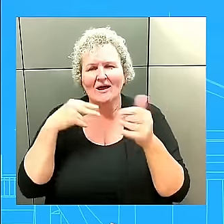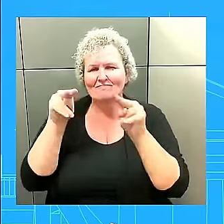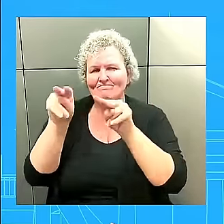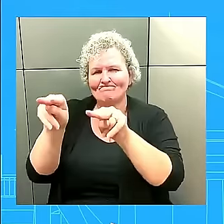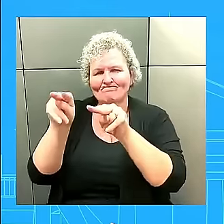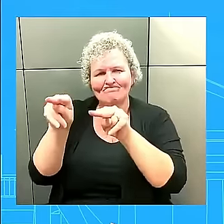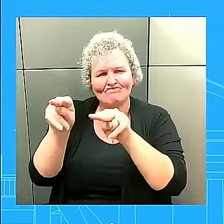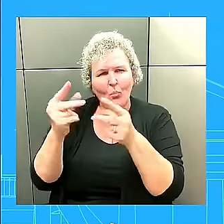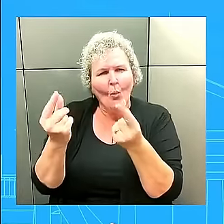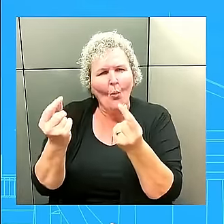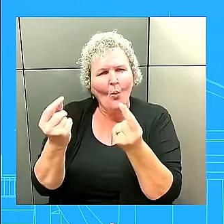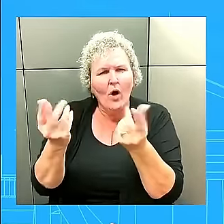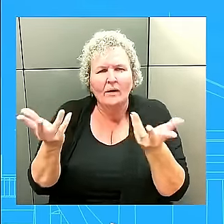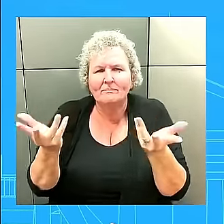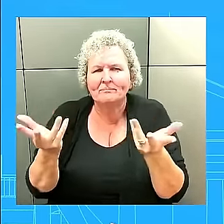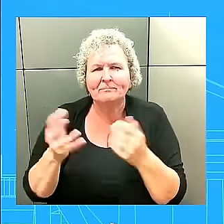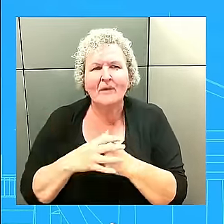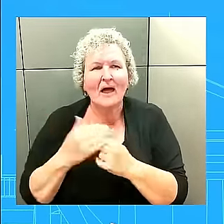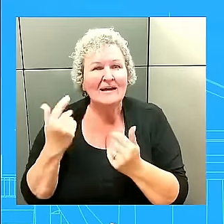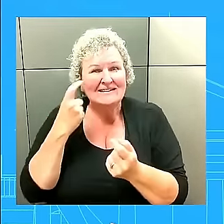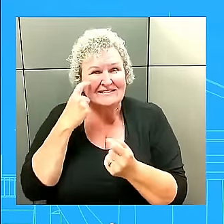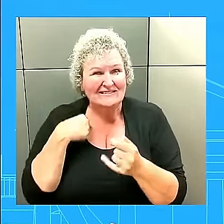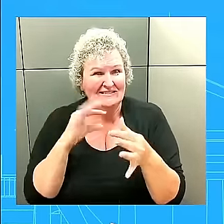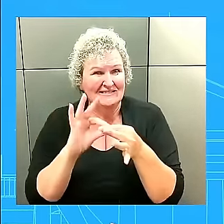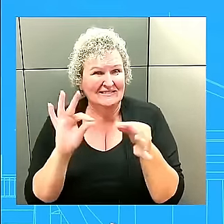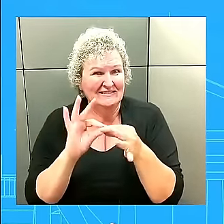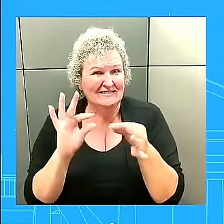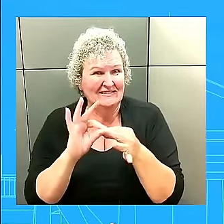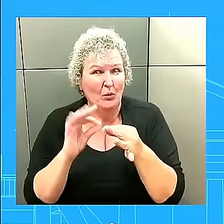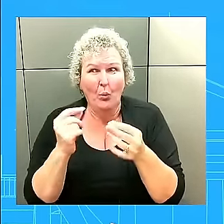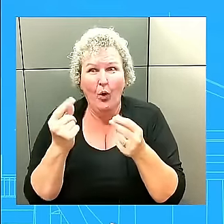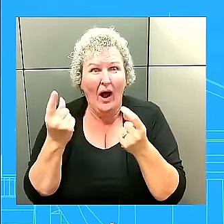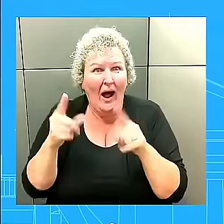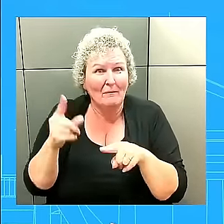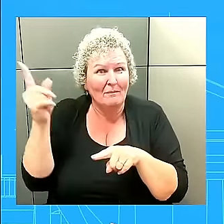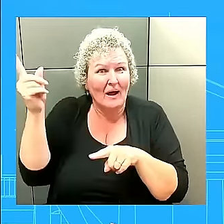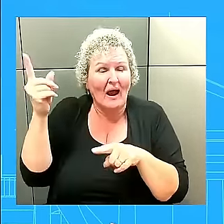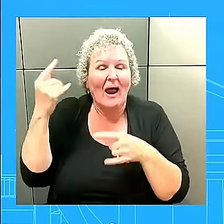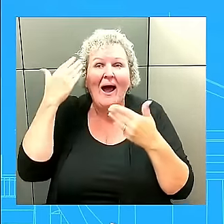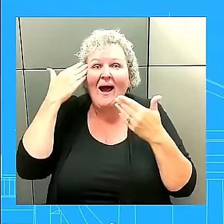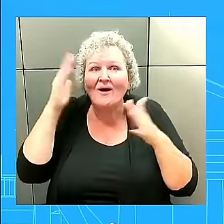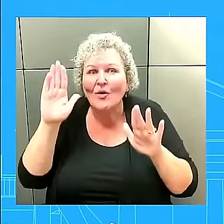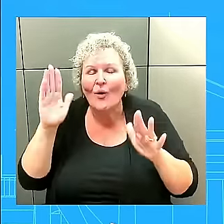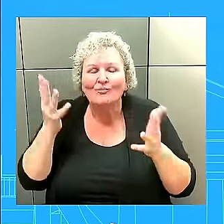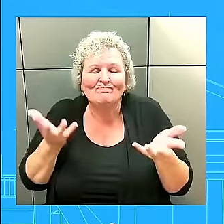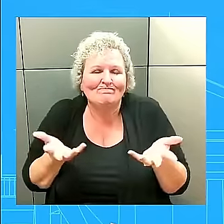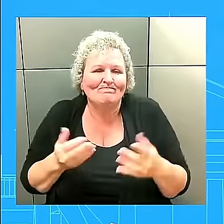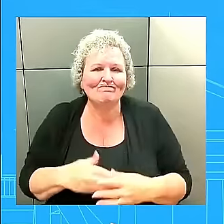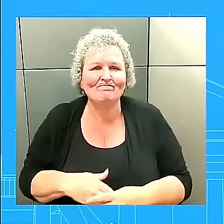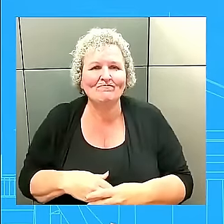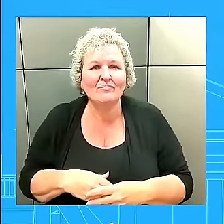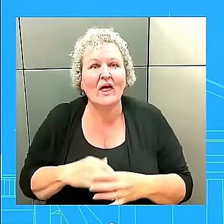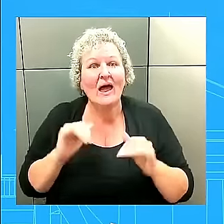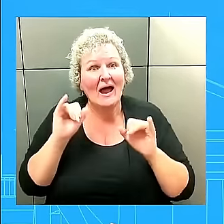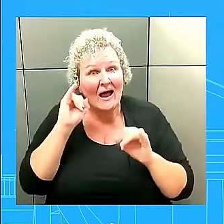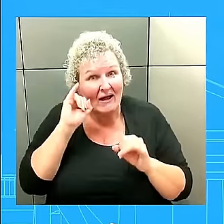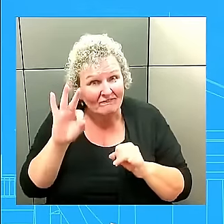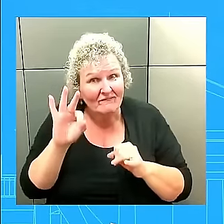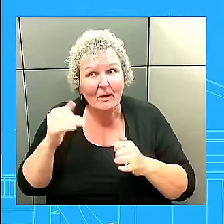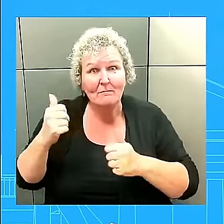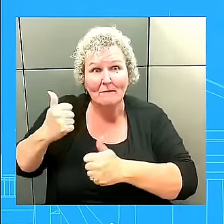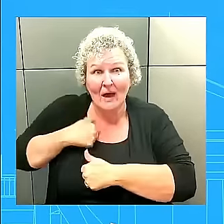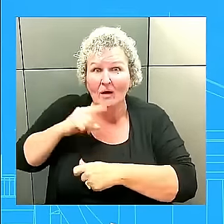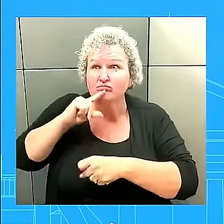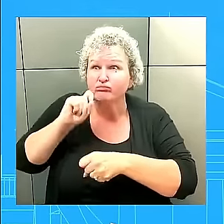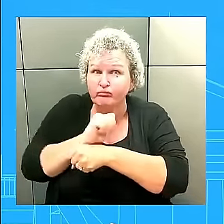we are. And we just don't know, uh, if these troops are going to be deployed, uh, against Ukraine in combat and if so, where, when, and how. So